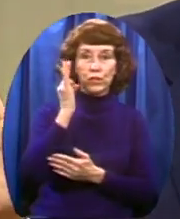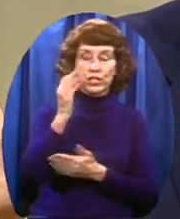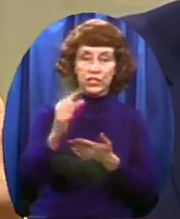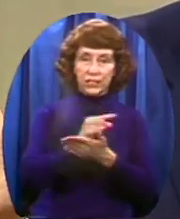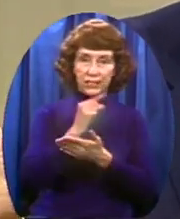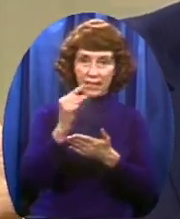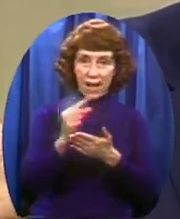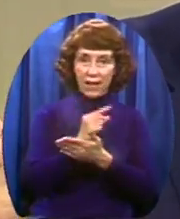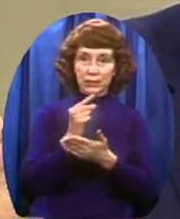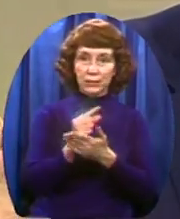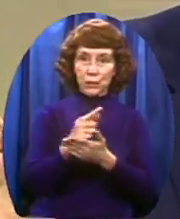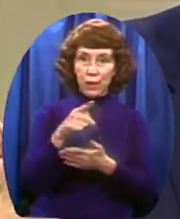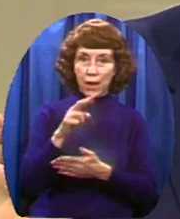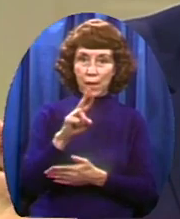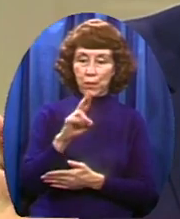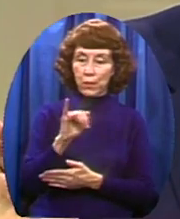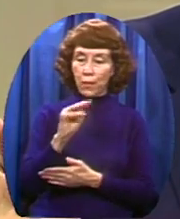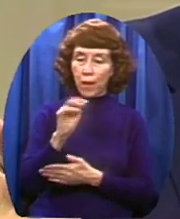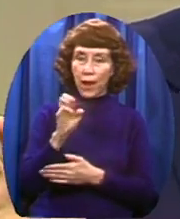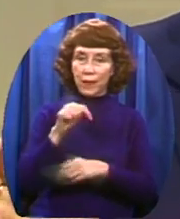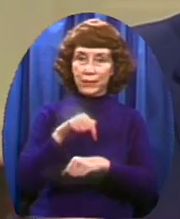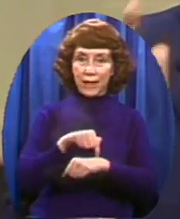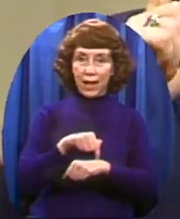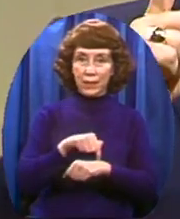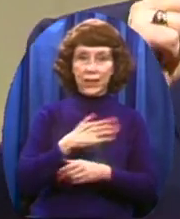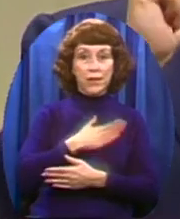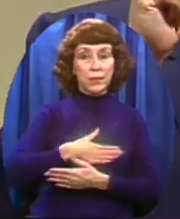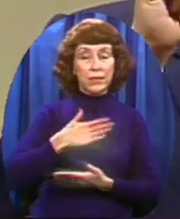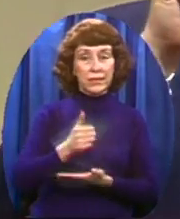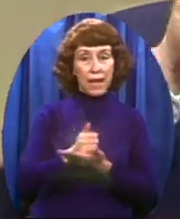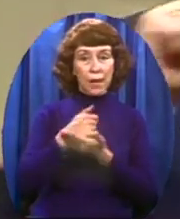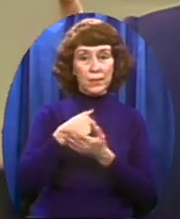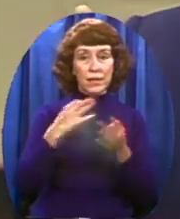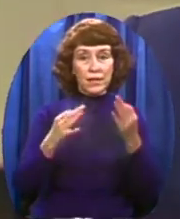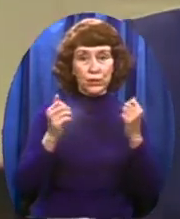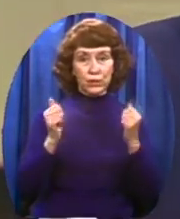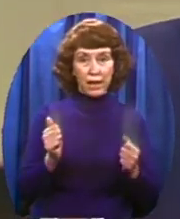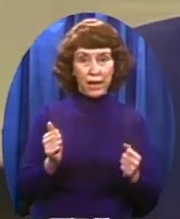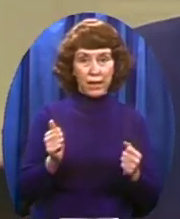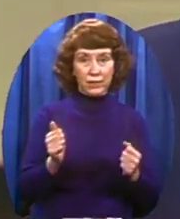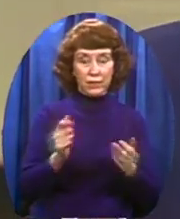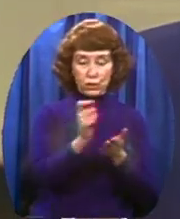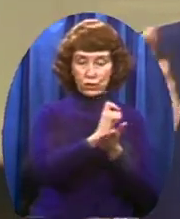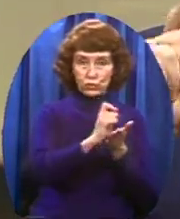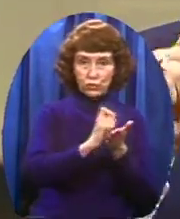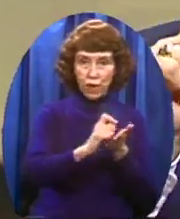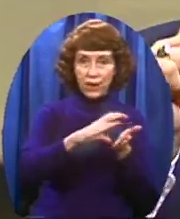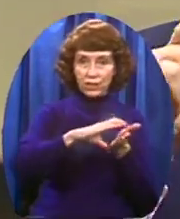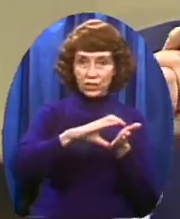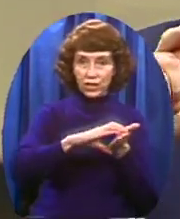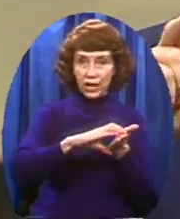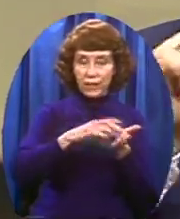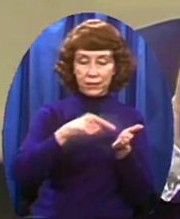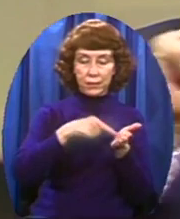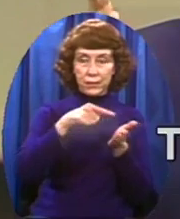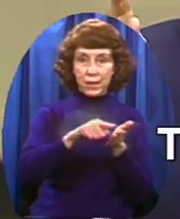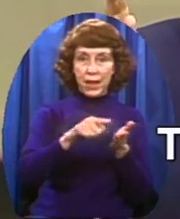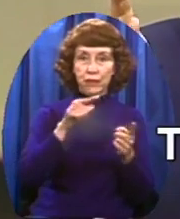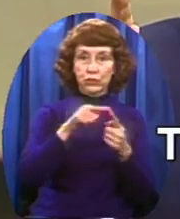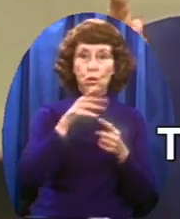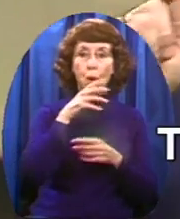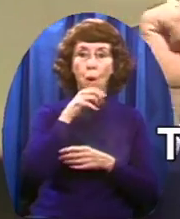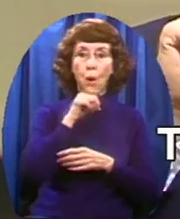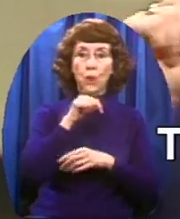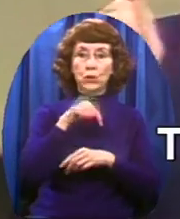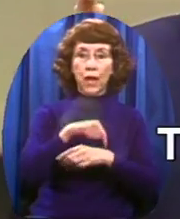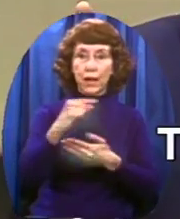times the audience in many cases Will you help me? Remember, whatever you write the check to And make it payable to the old time gospel hour Those words are on